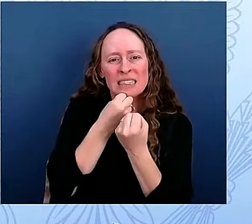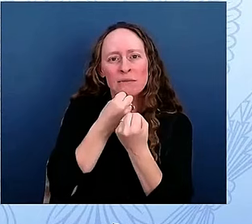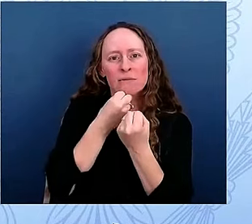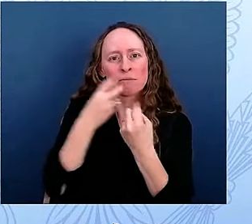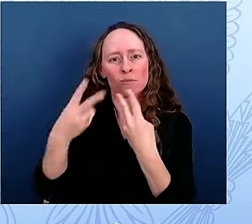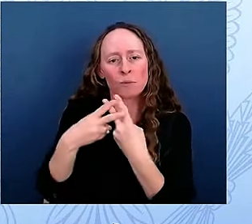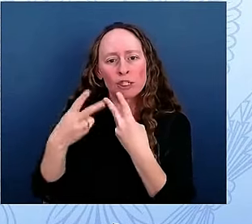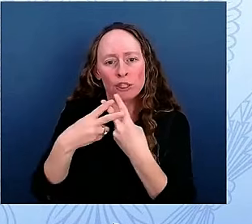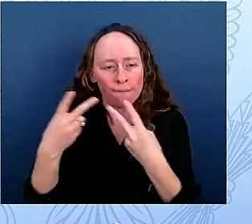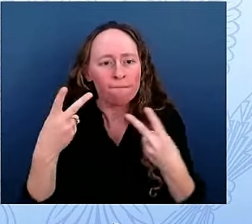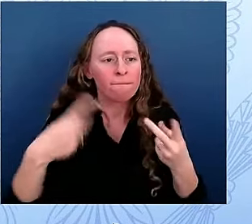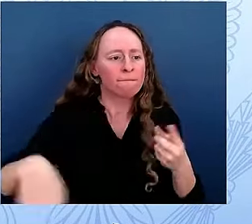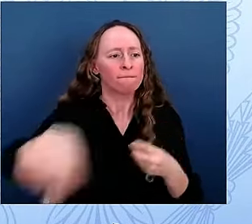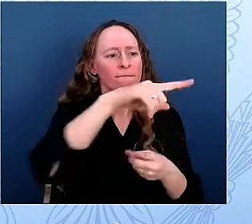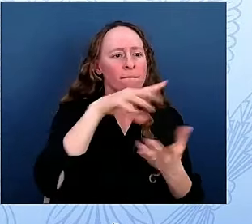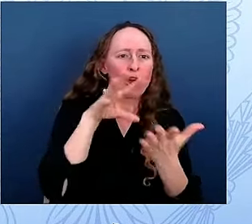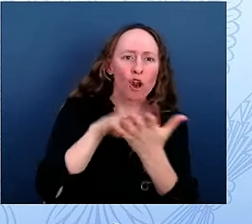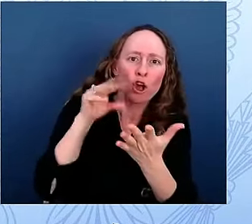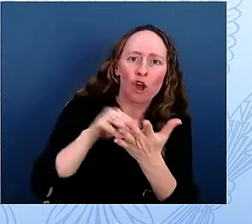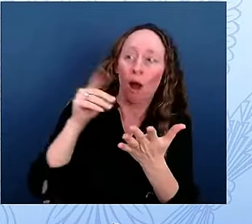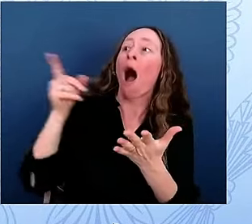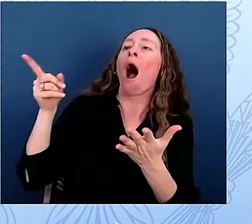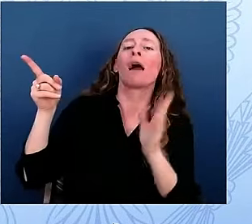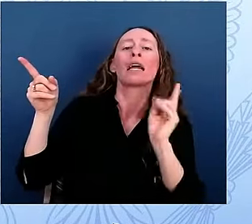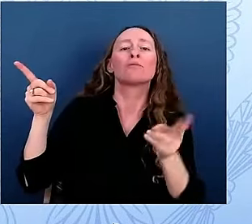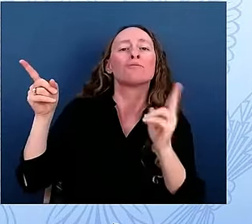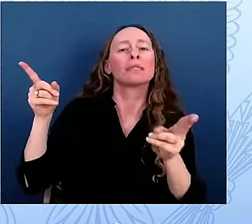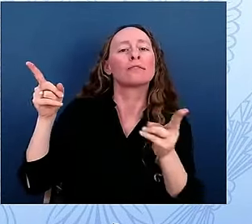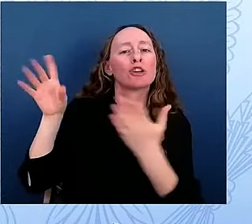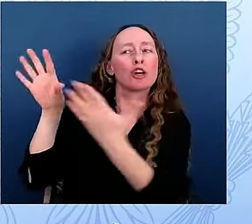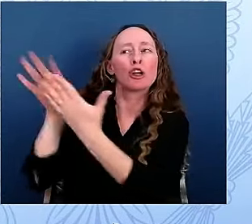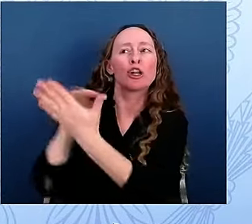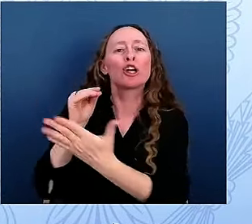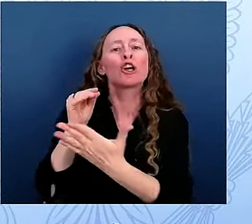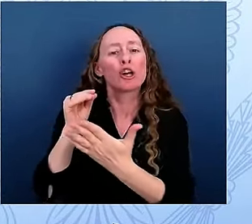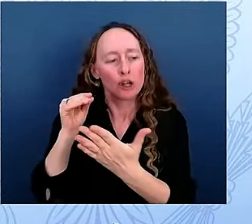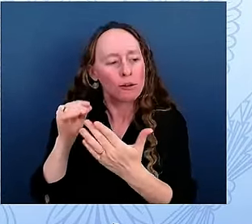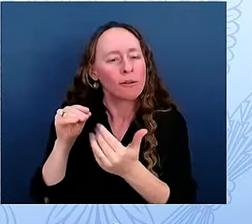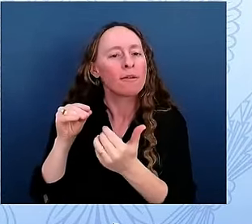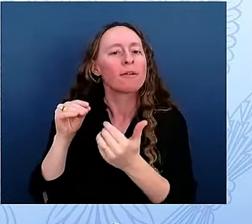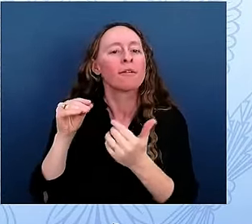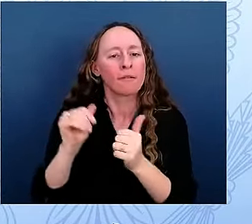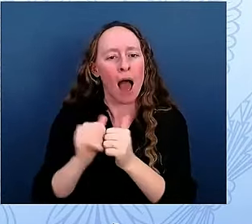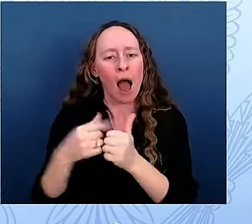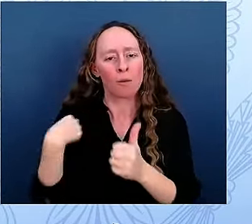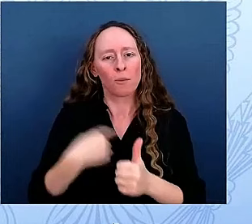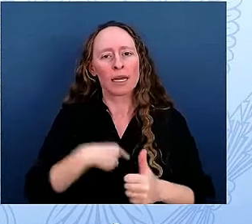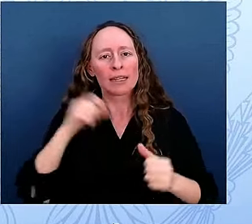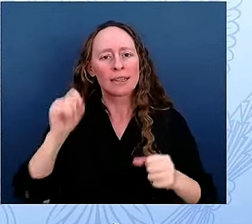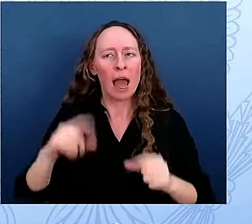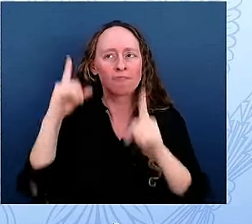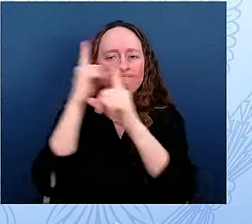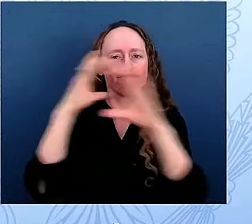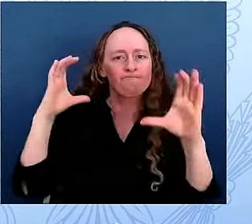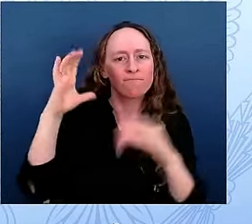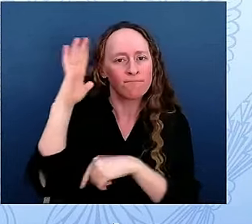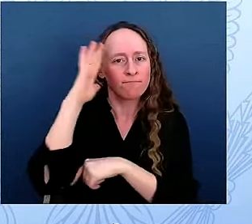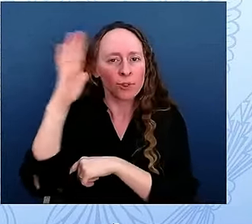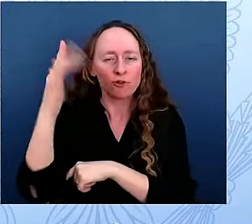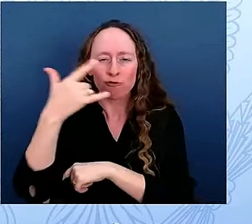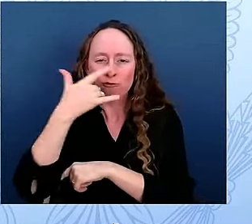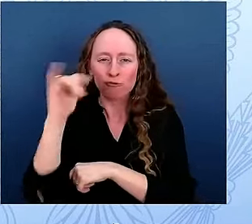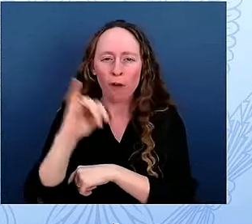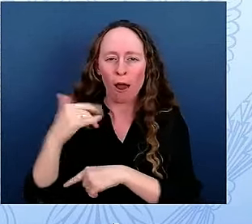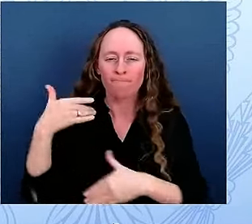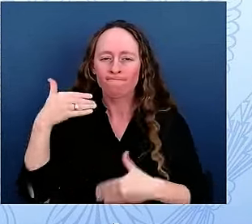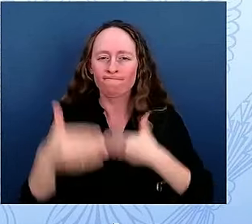and weave it into our future. And as you walk through this house, I hope you'll feel the history